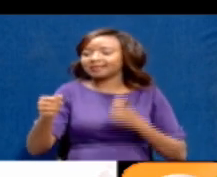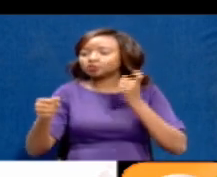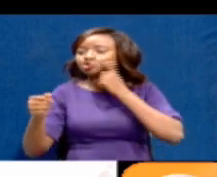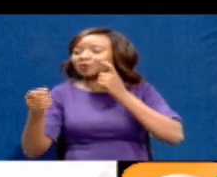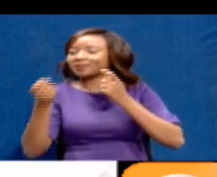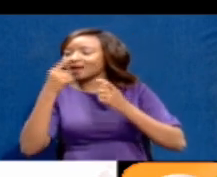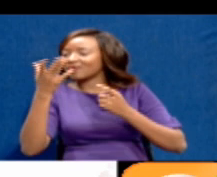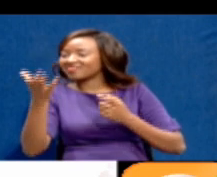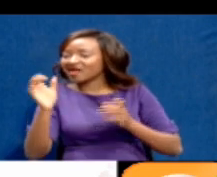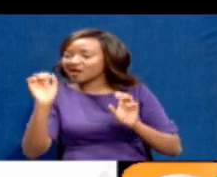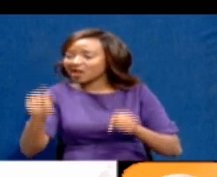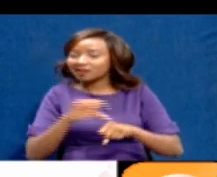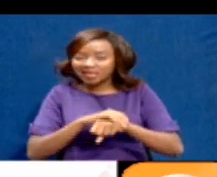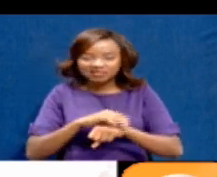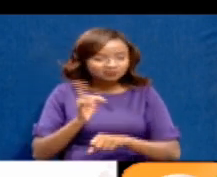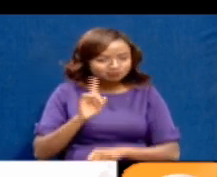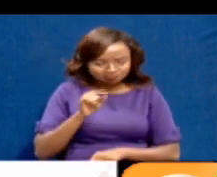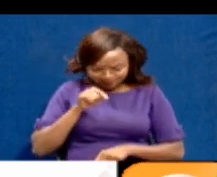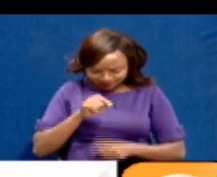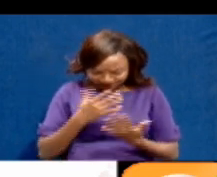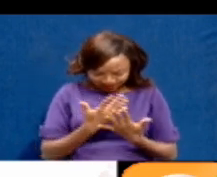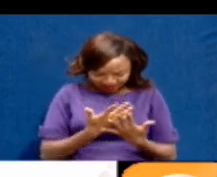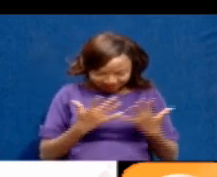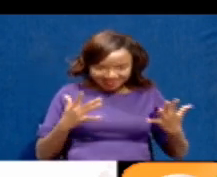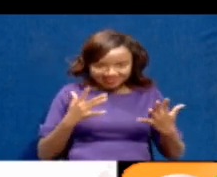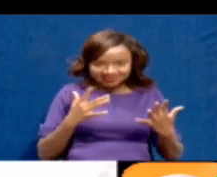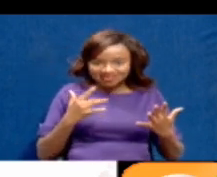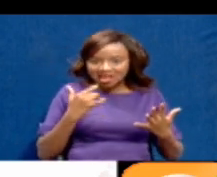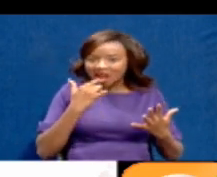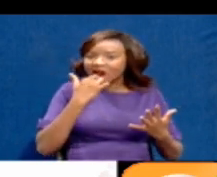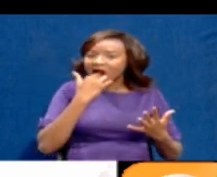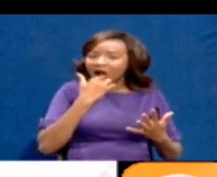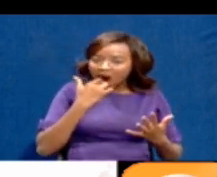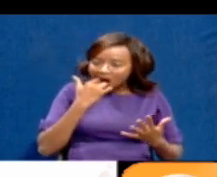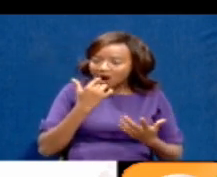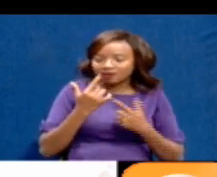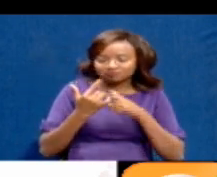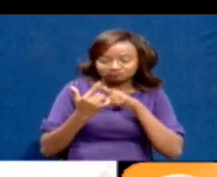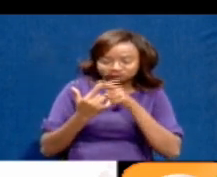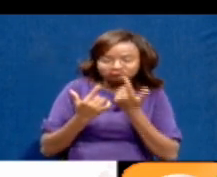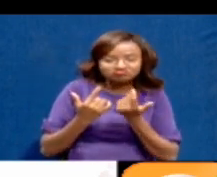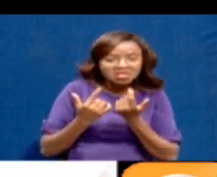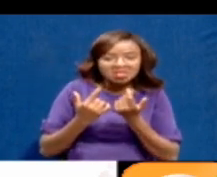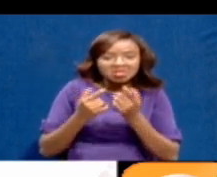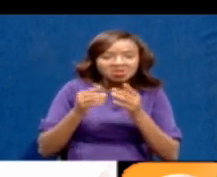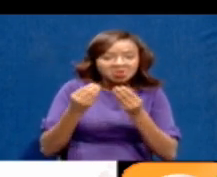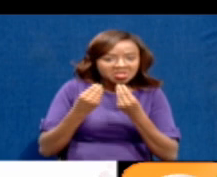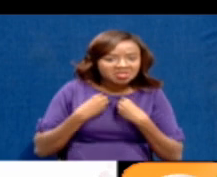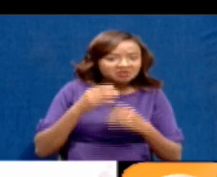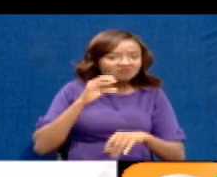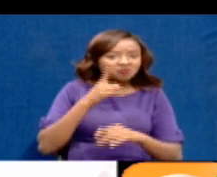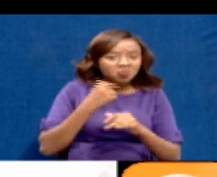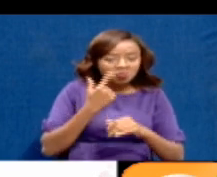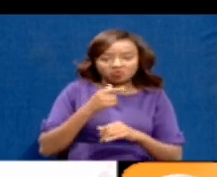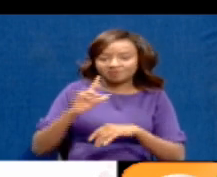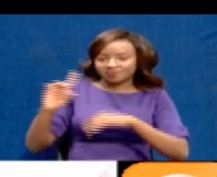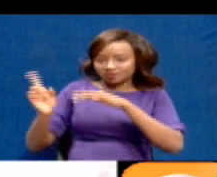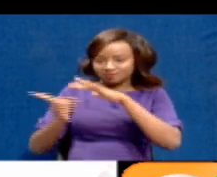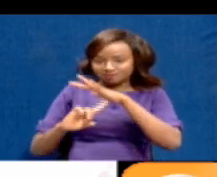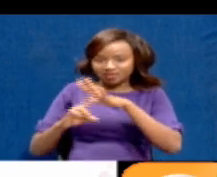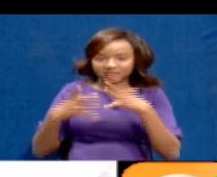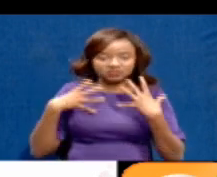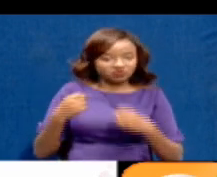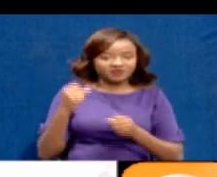this country together. The swabs and the VTM are actually provided to us by the Ministry of